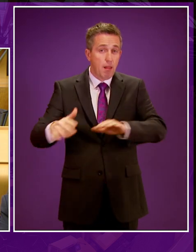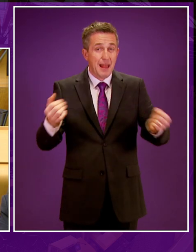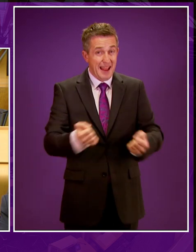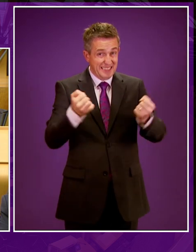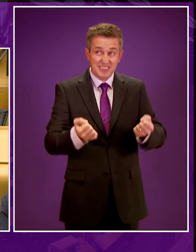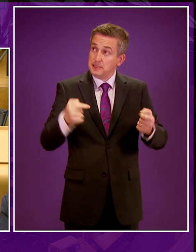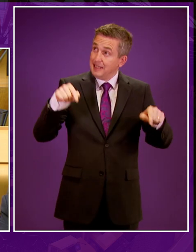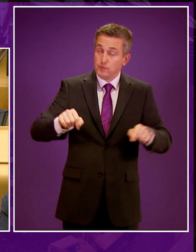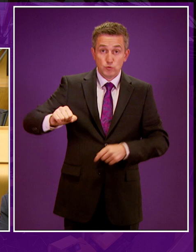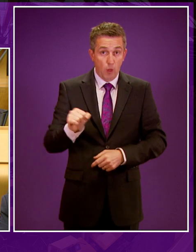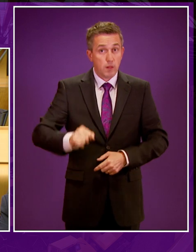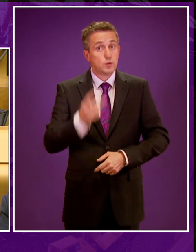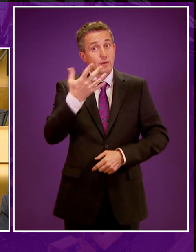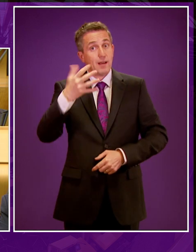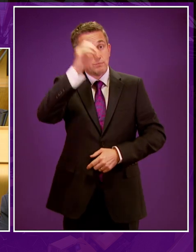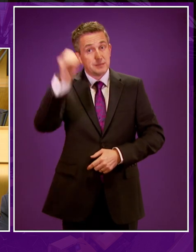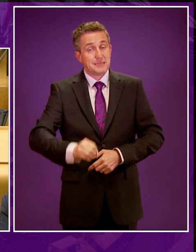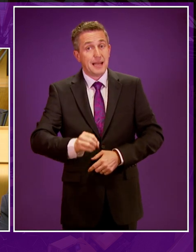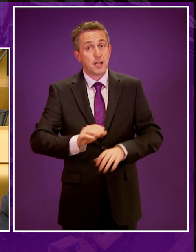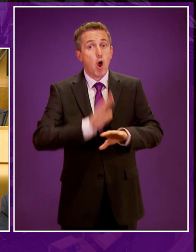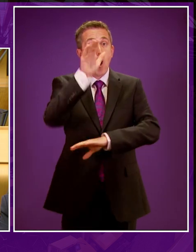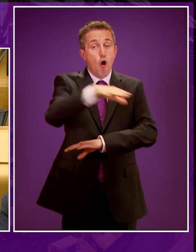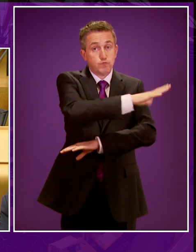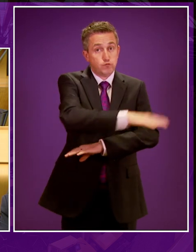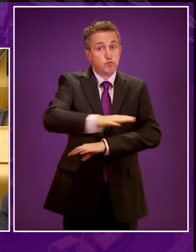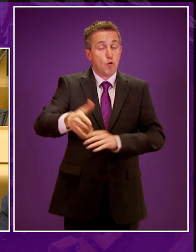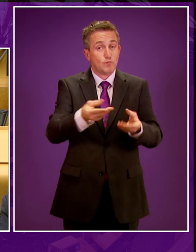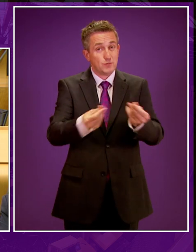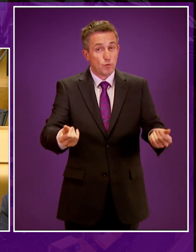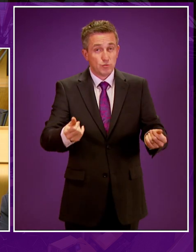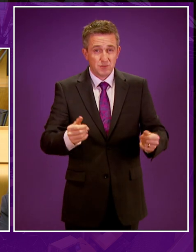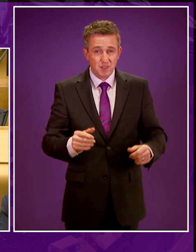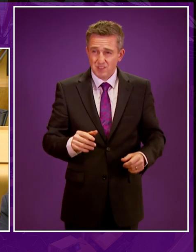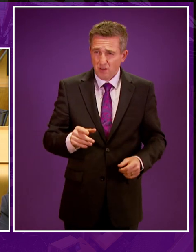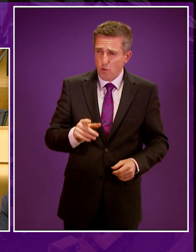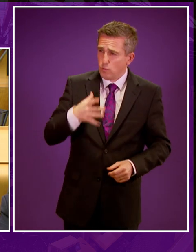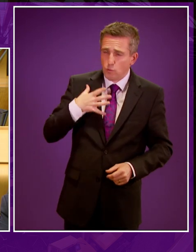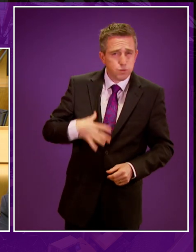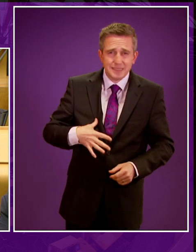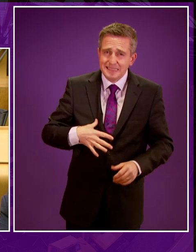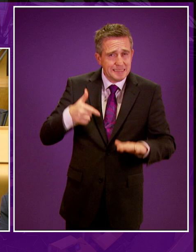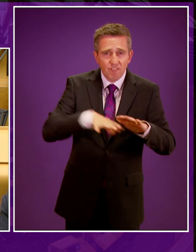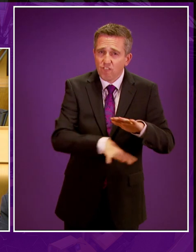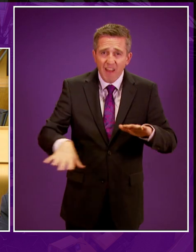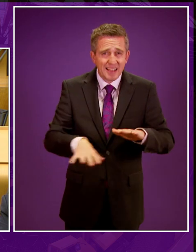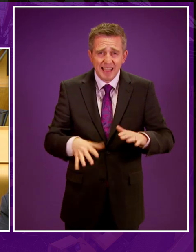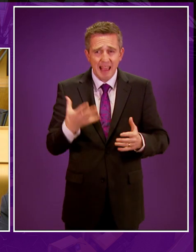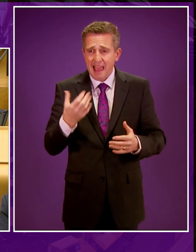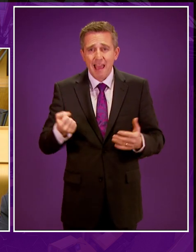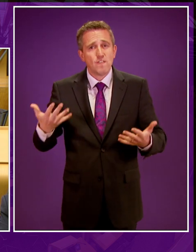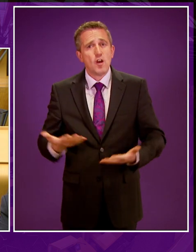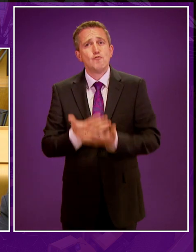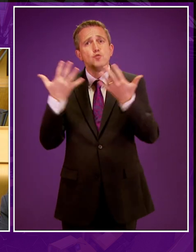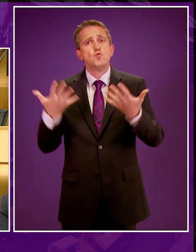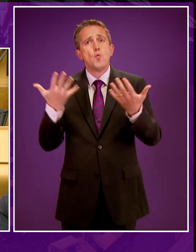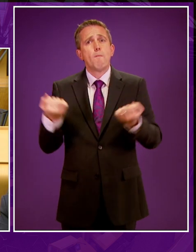energy resource, and 25% of its offshore wind resource. We don't need fracking. We have huge renewable potential in Scotland still